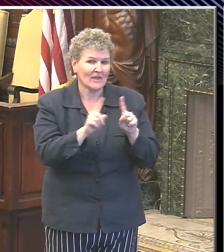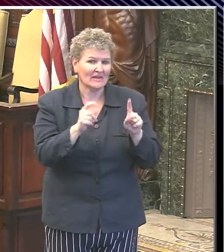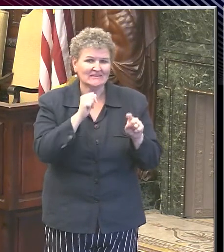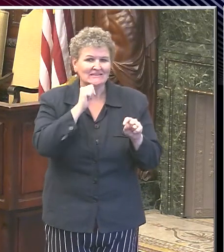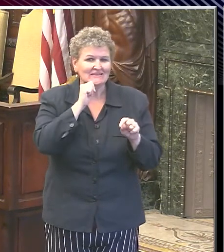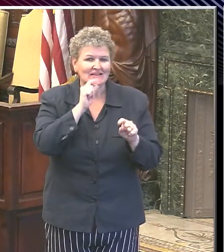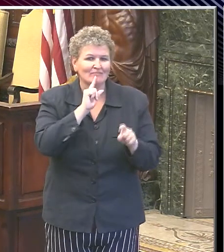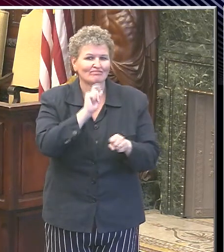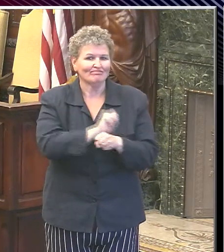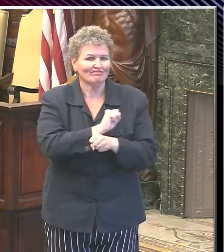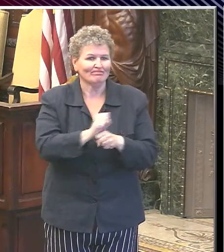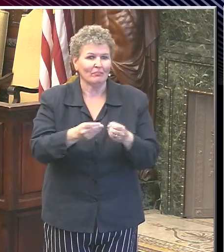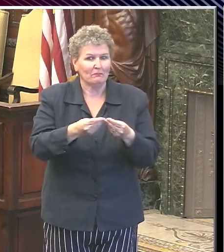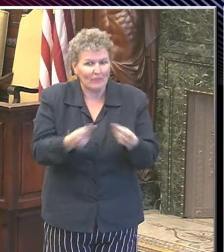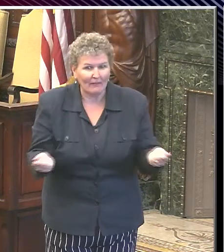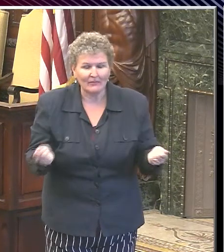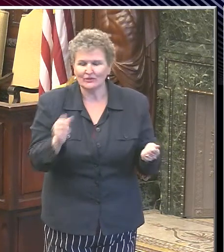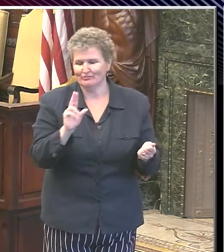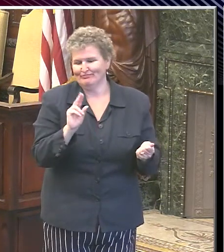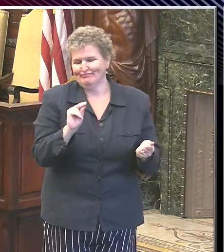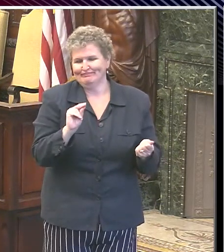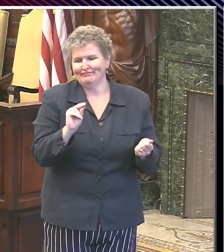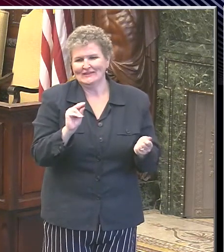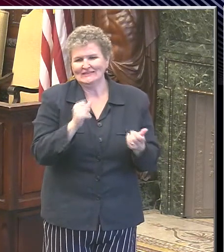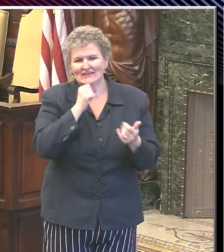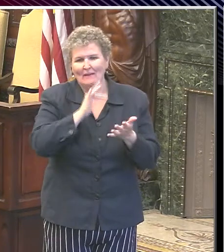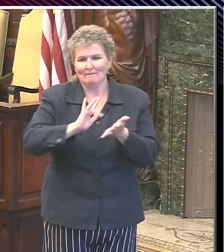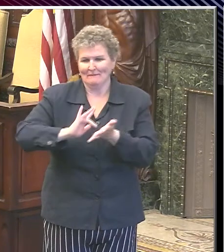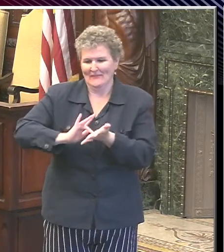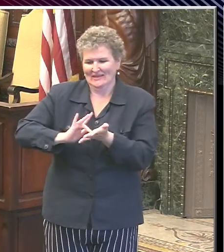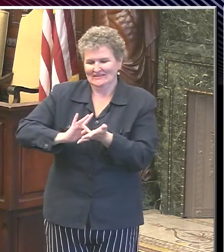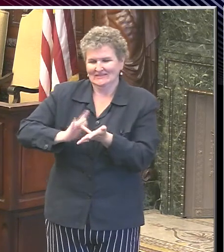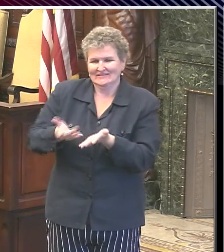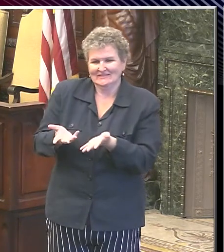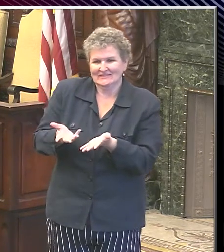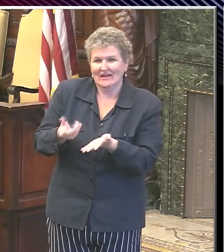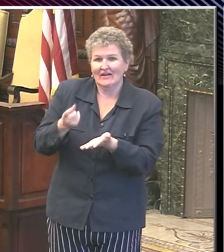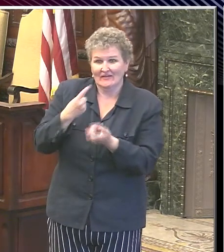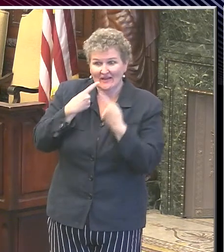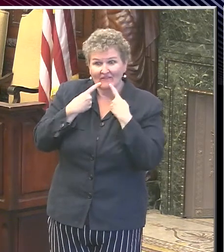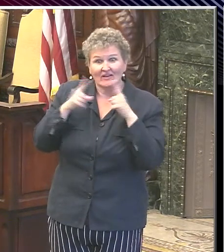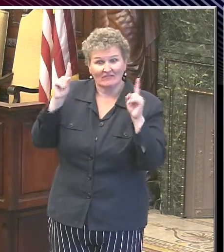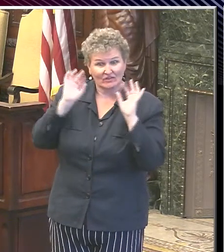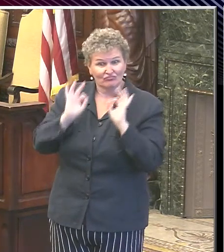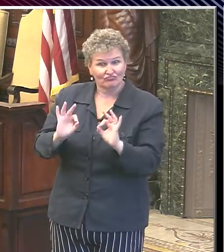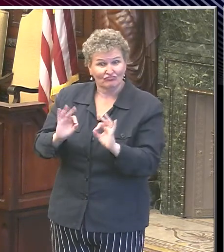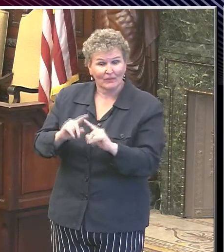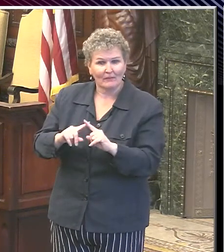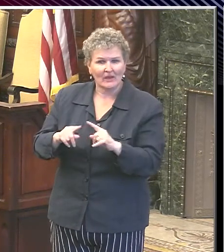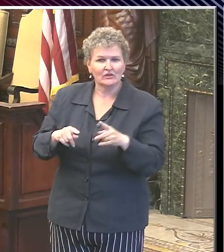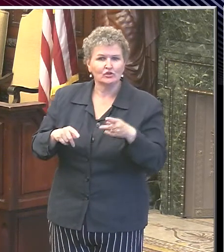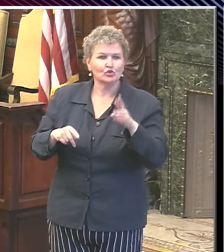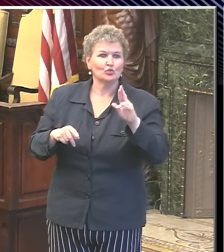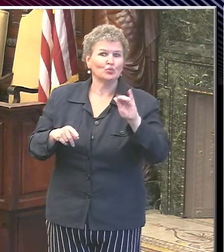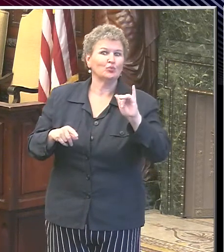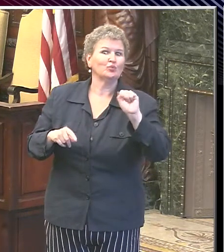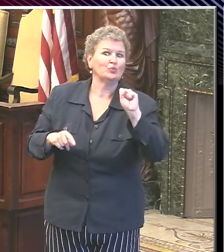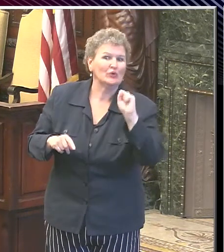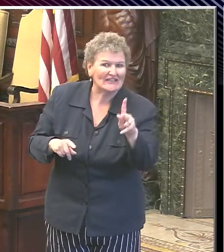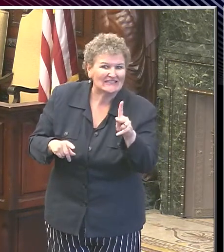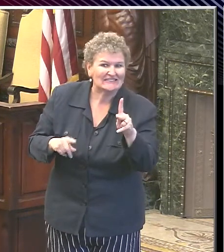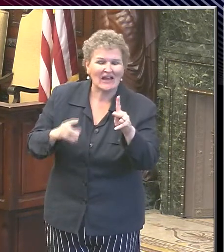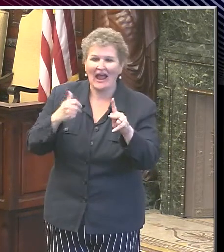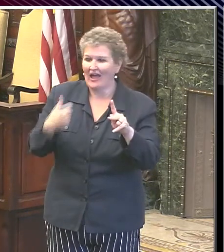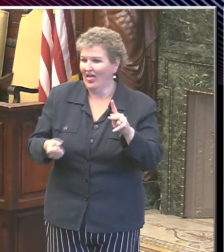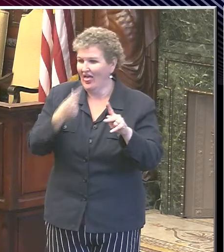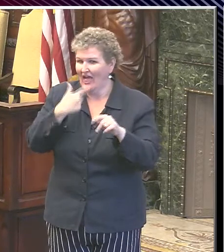against the virus. And any medicine that has any kind of effectiveness also has risks. And so you never want to take any medicine that doesn't have